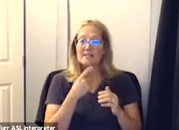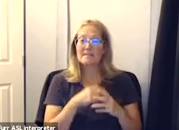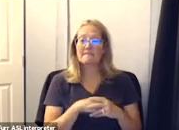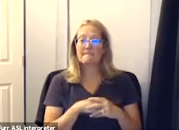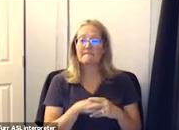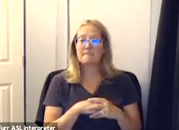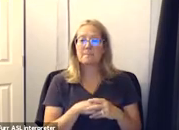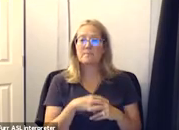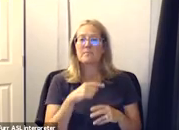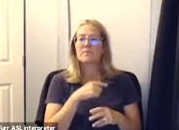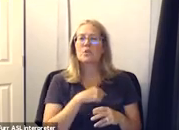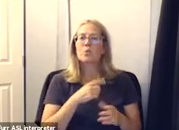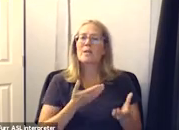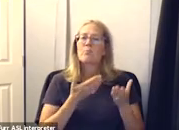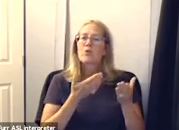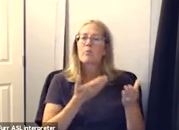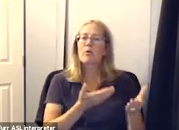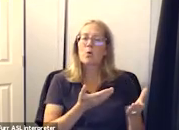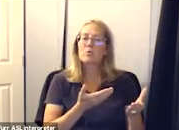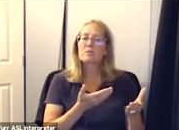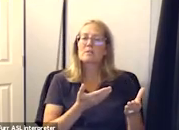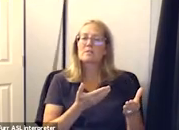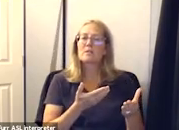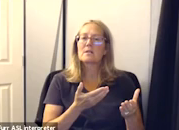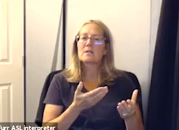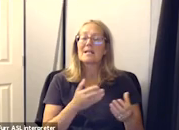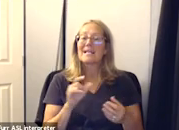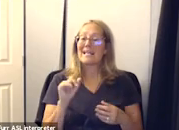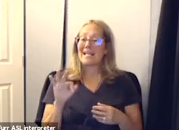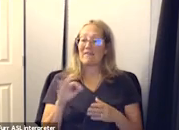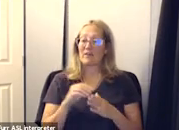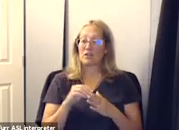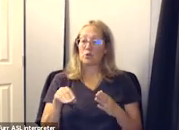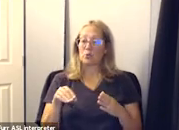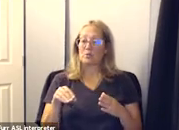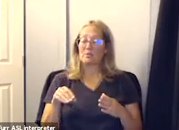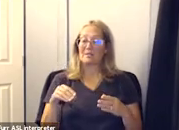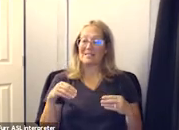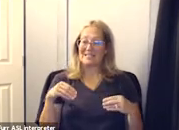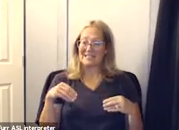we are proposing that unless a student sells